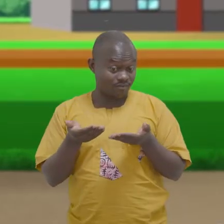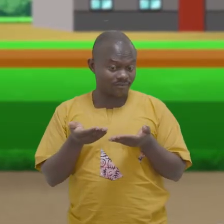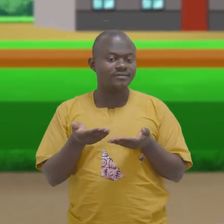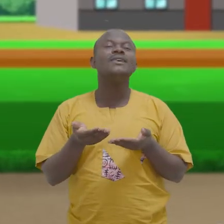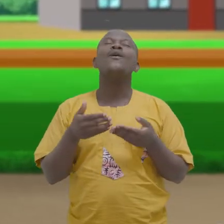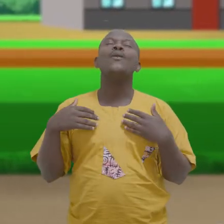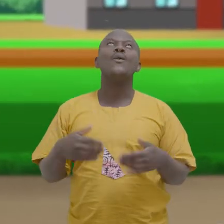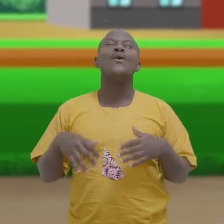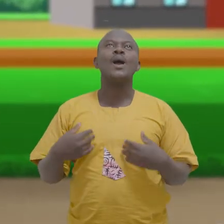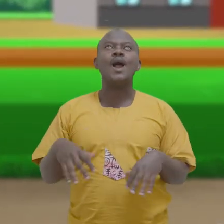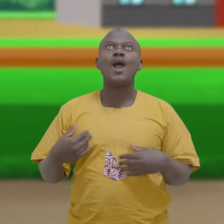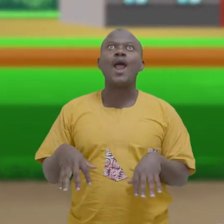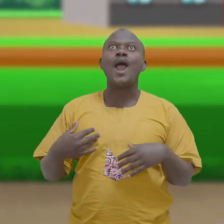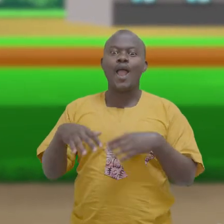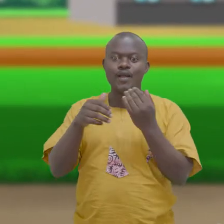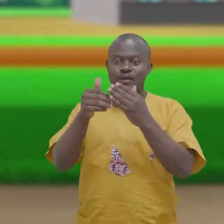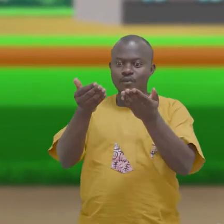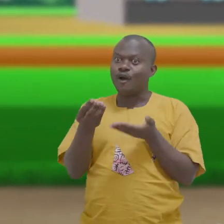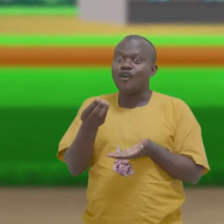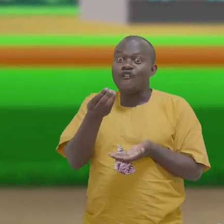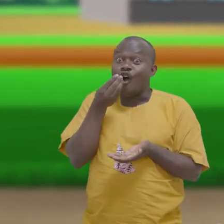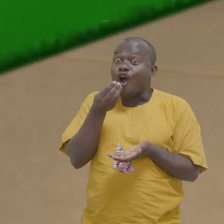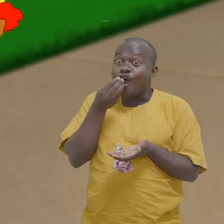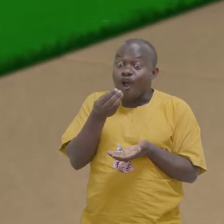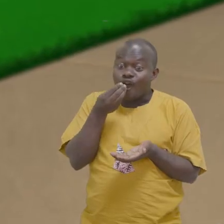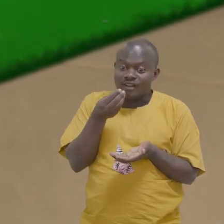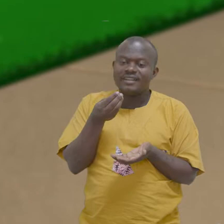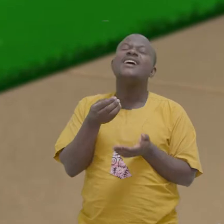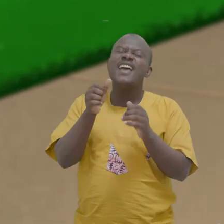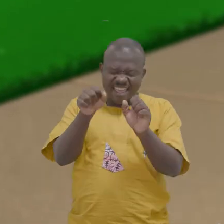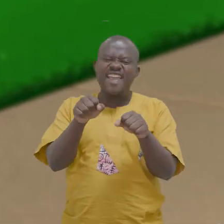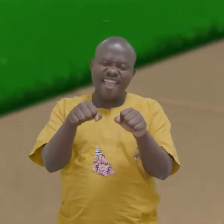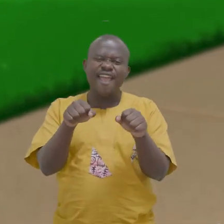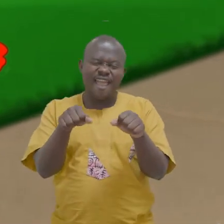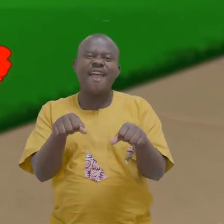Wow, you brought food Yes